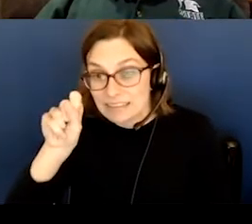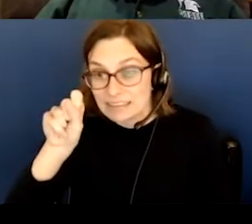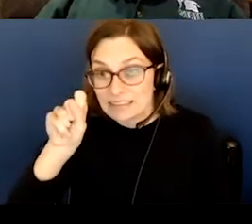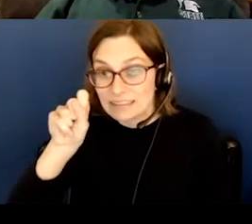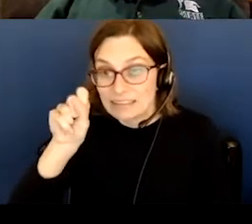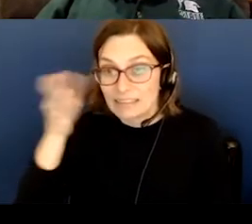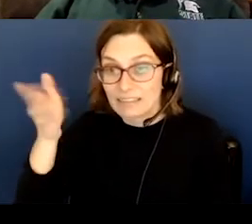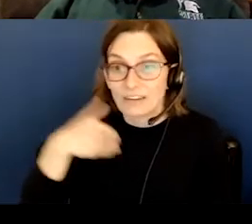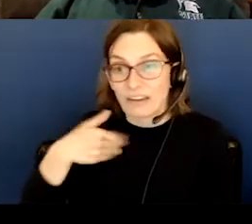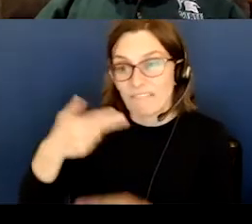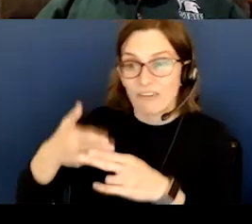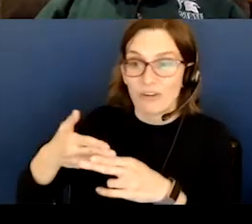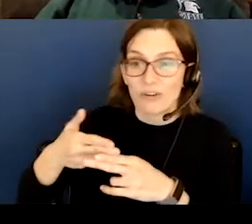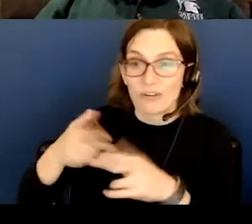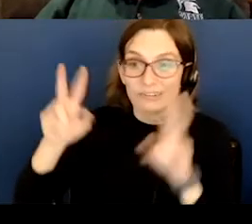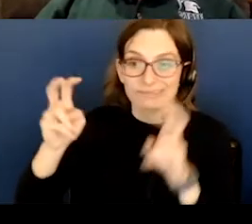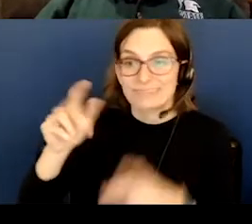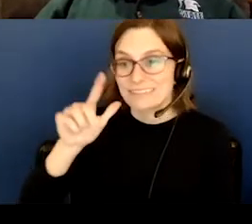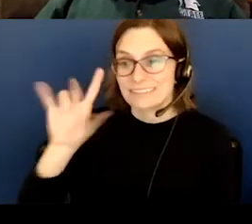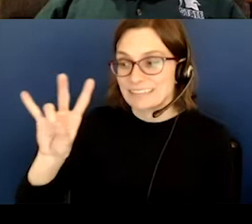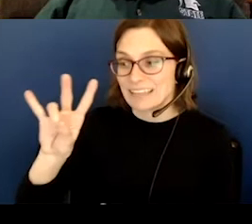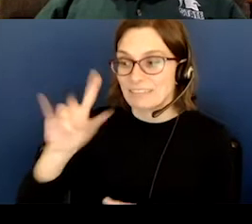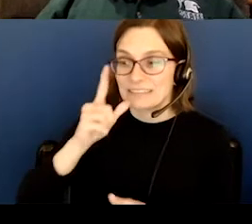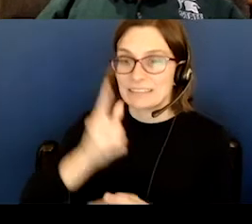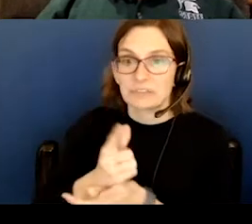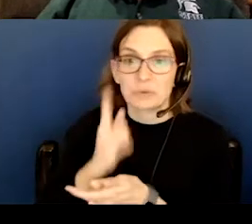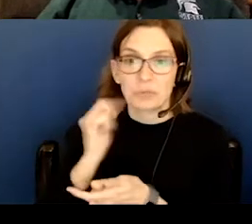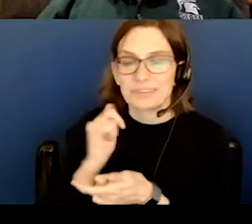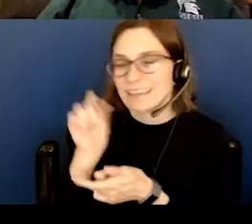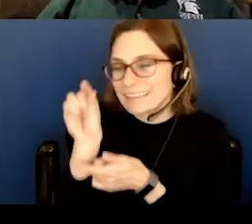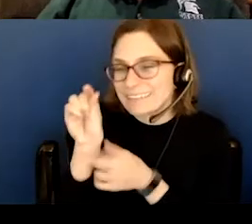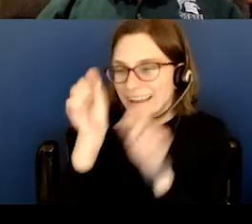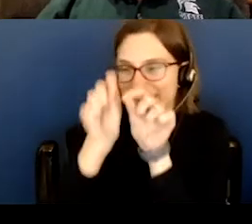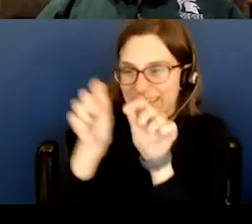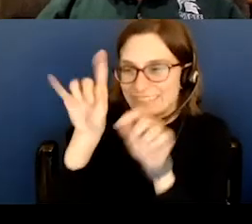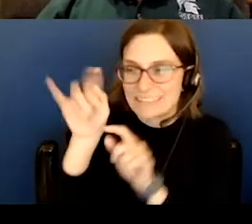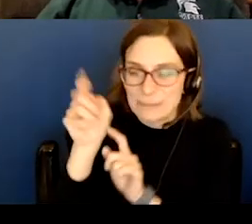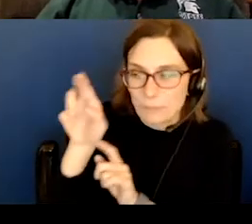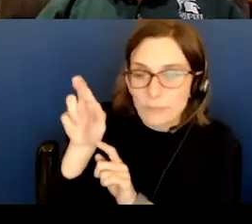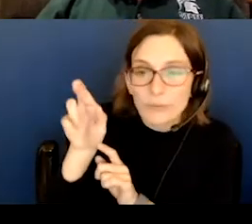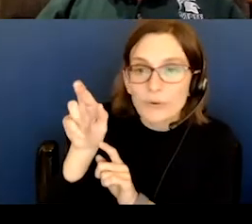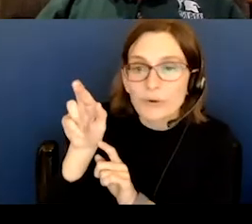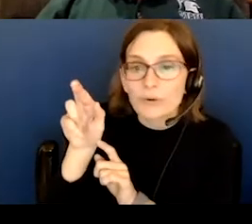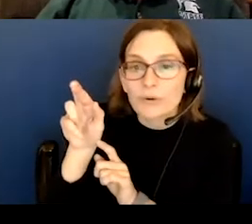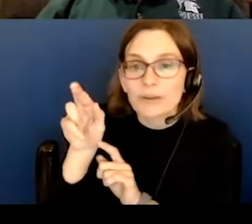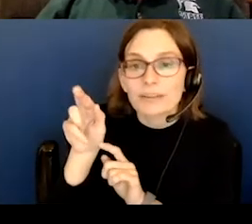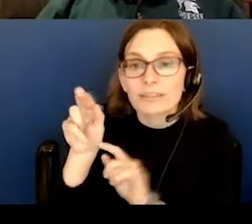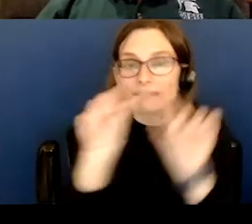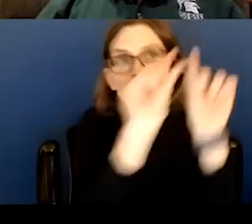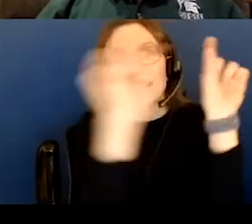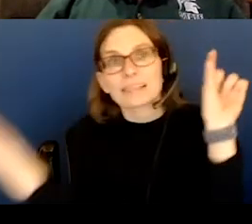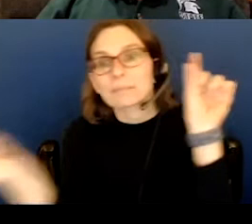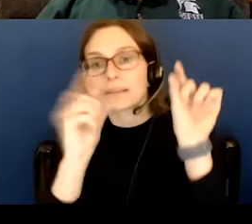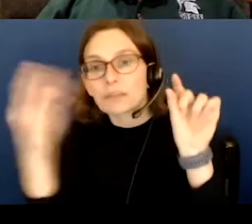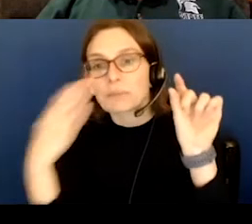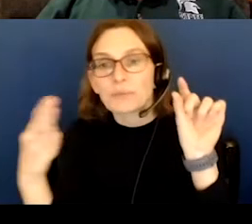something called the Seven Sisters. It looks like a tiny little dipper. And you see here is the ecliptic, is this blue line. The planets and